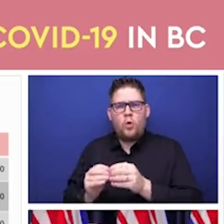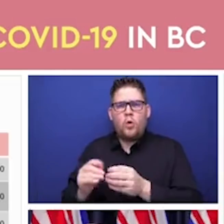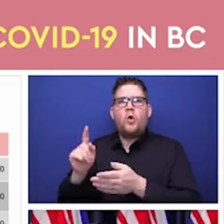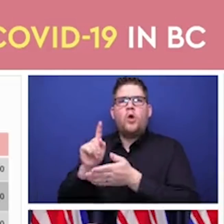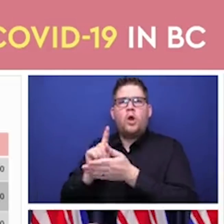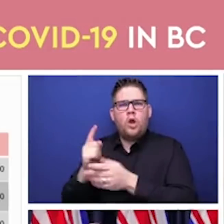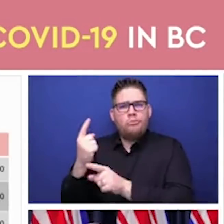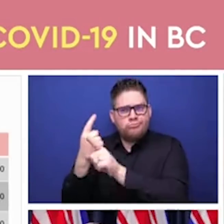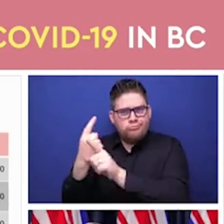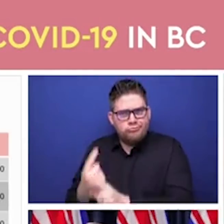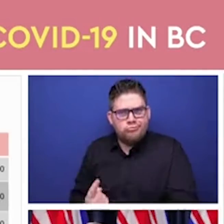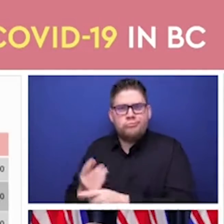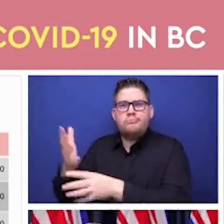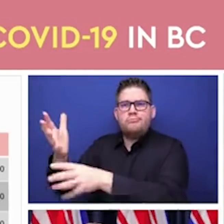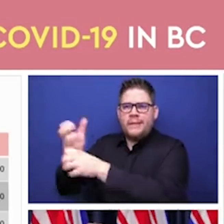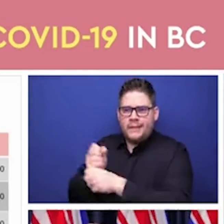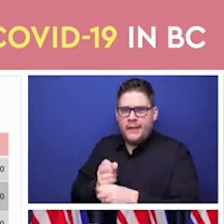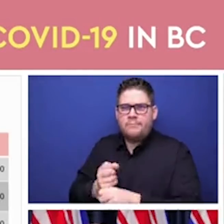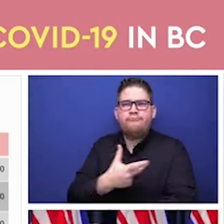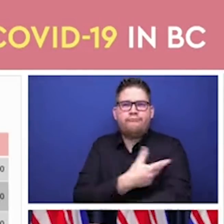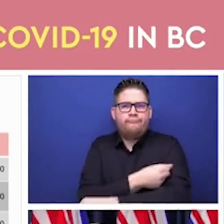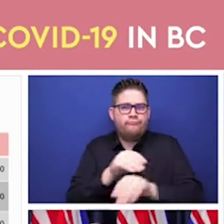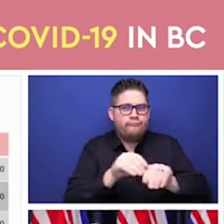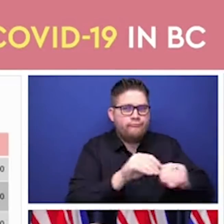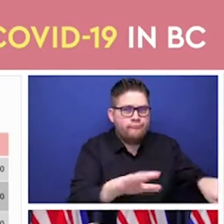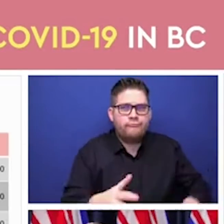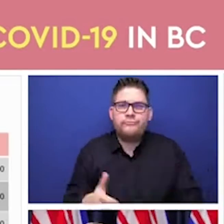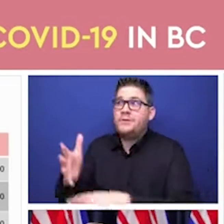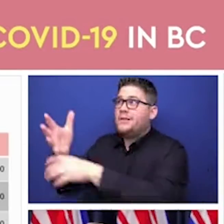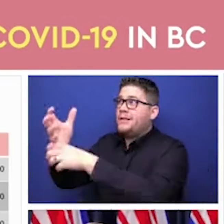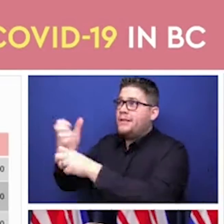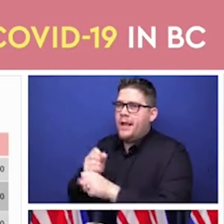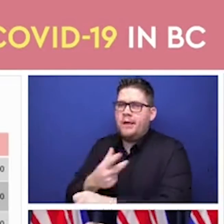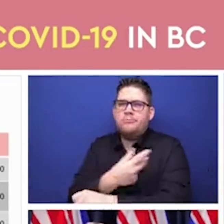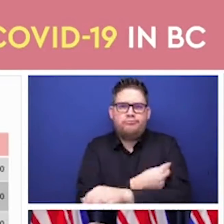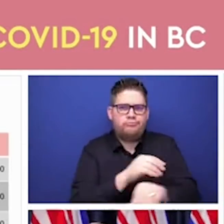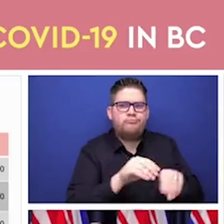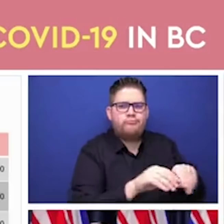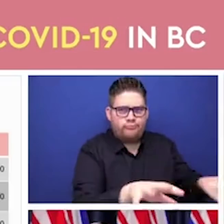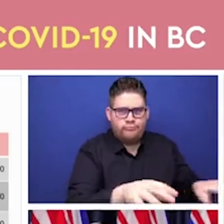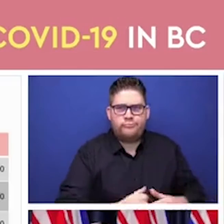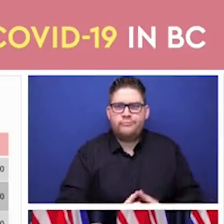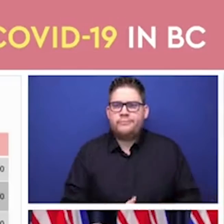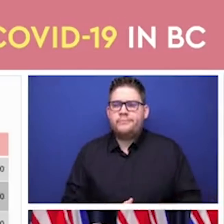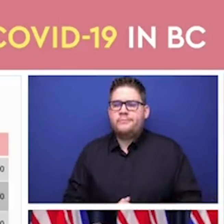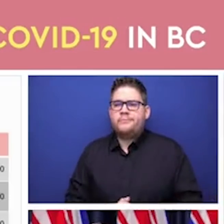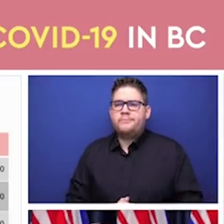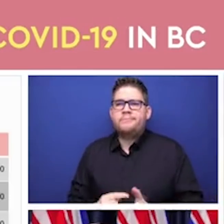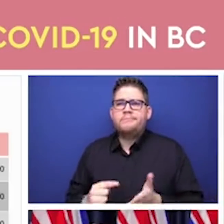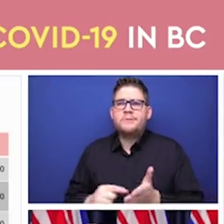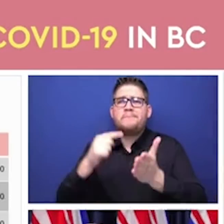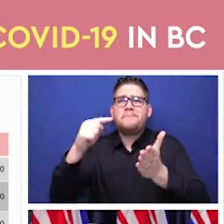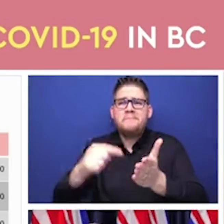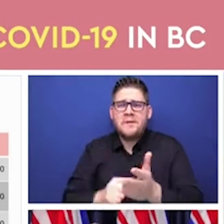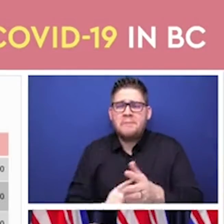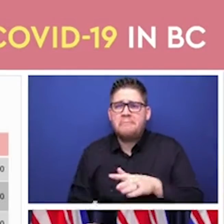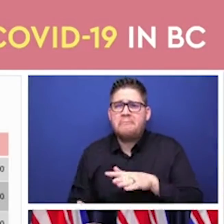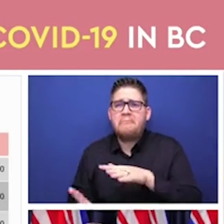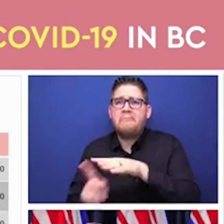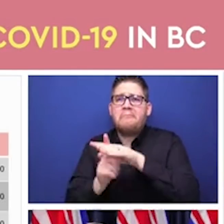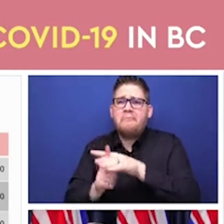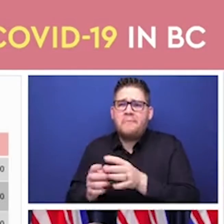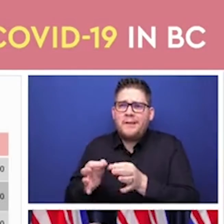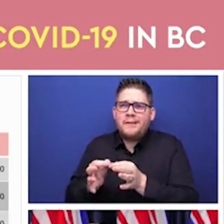Occasionally to one or another health authority where the travel is more complicated, these are and we're